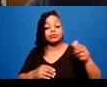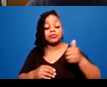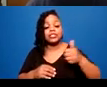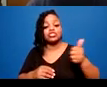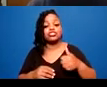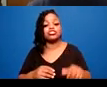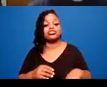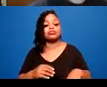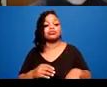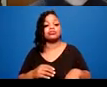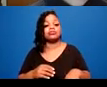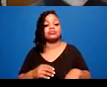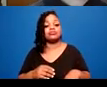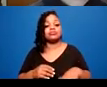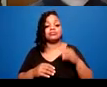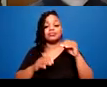And accessibility.